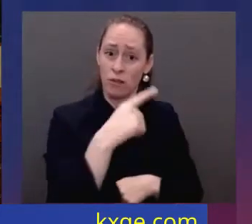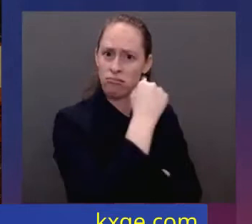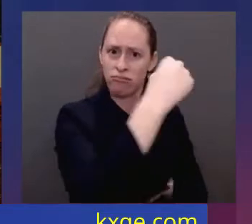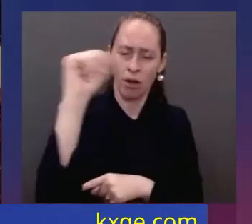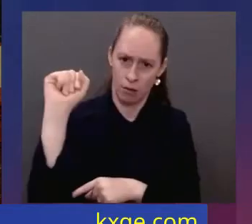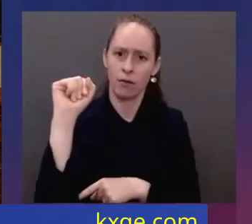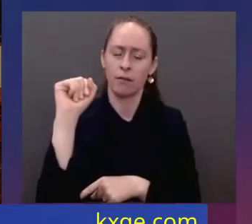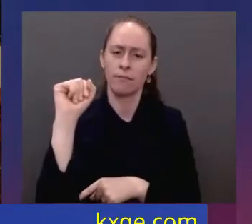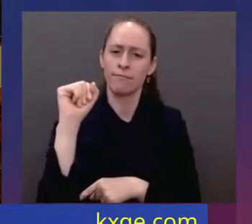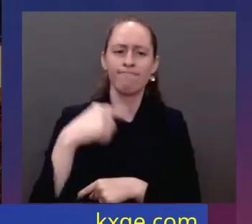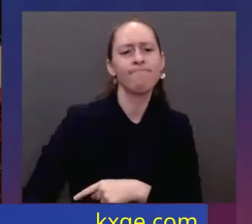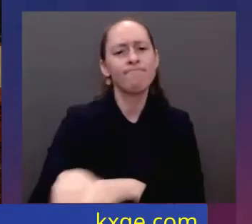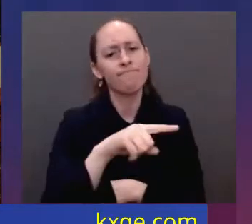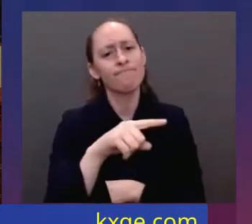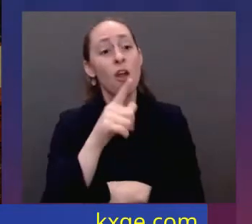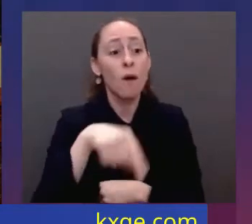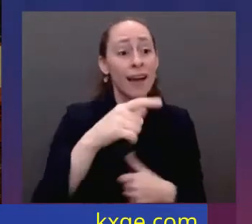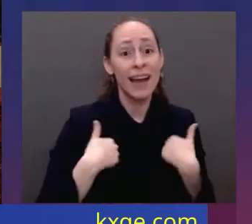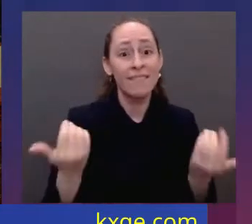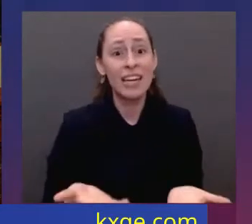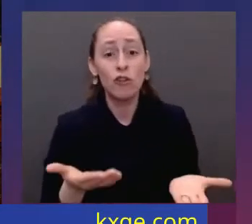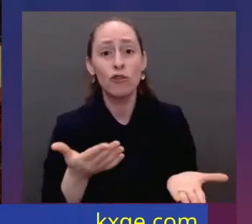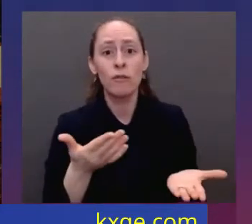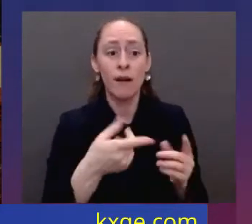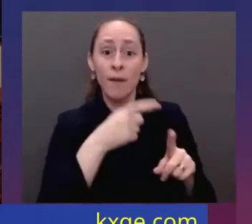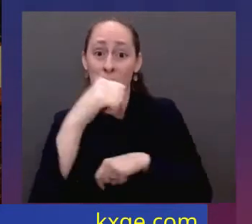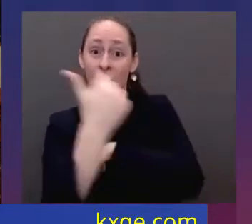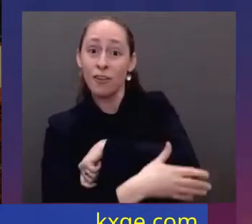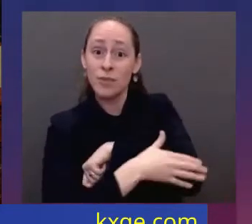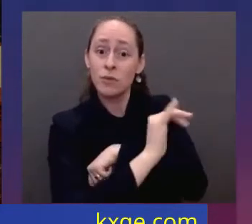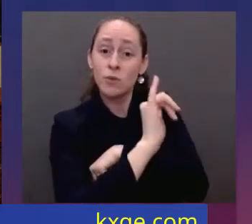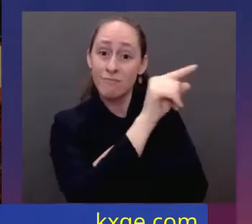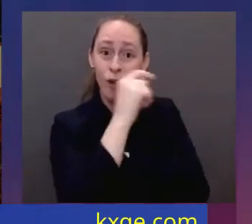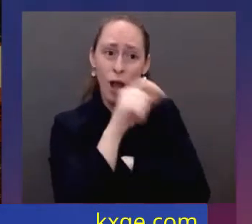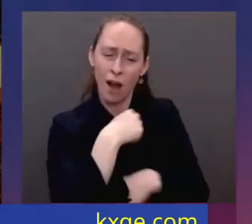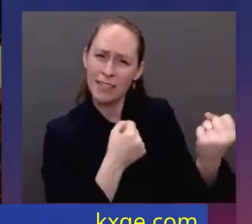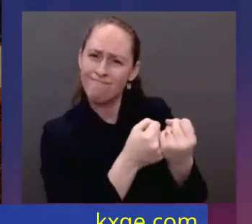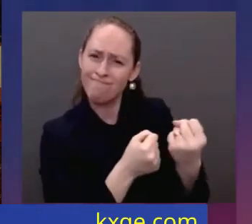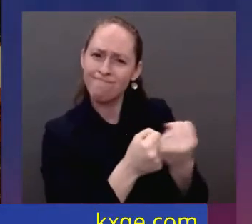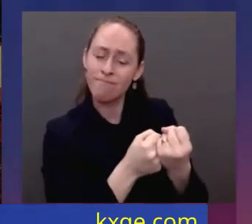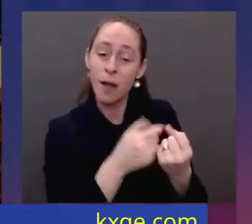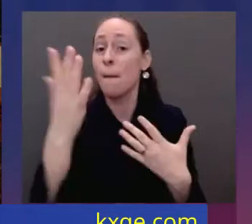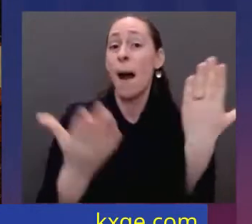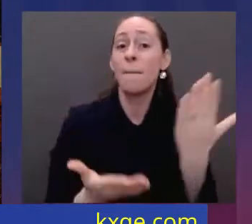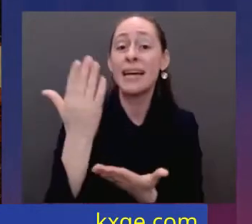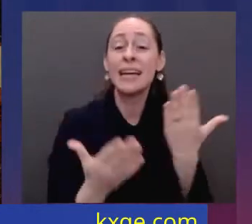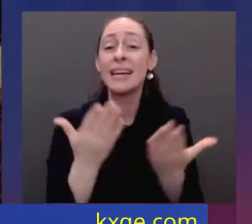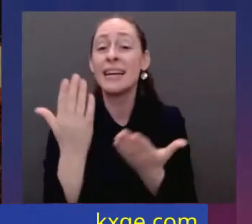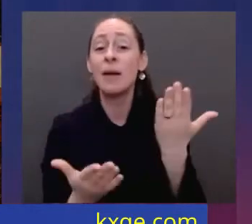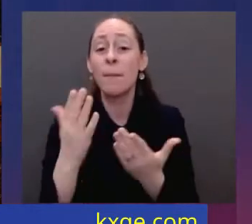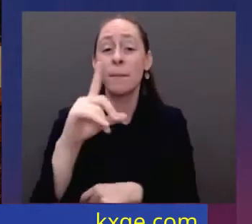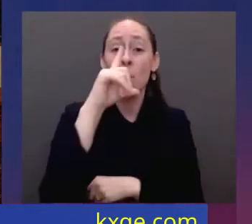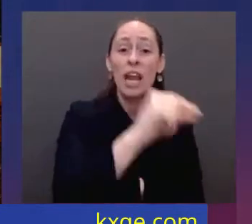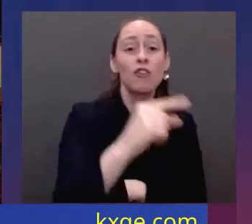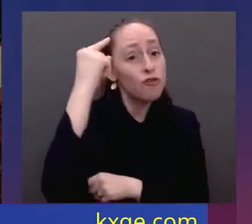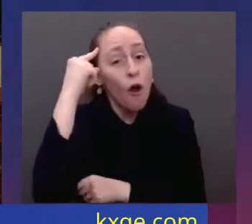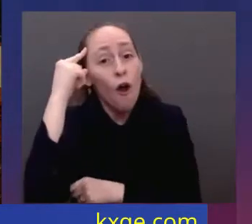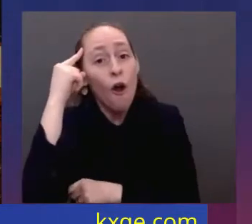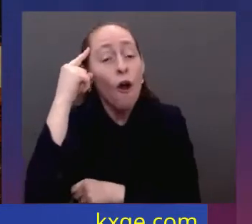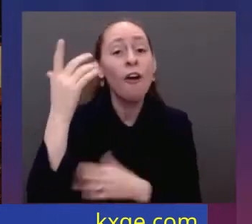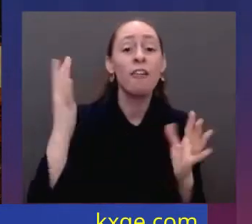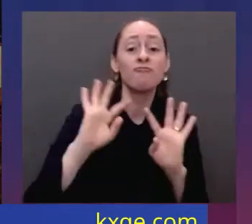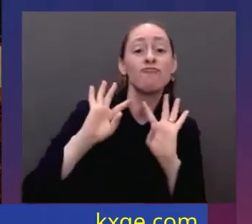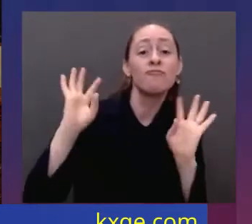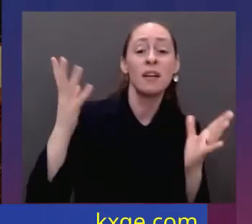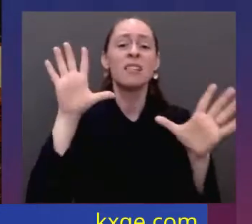We stand with you. We stand with you. Putin may circle Kyiv with thanks, but he'll never gain the hearts and souls of the Iranian people. He'll never, he'll never extinguish